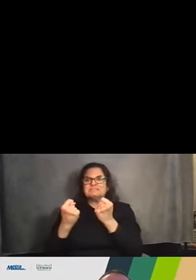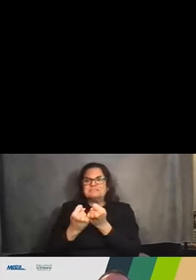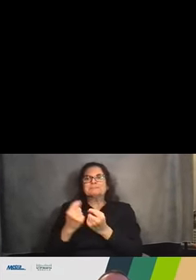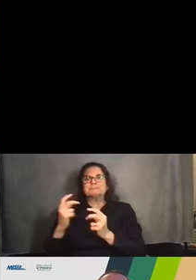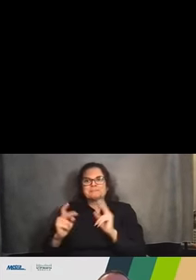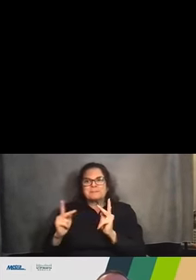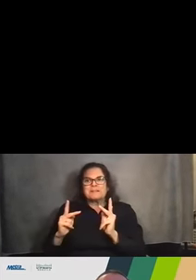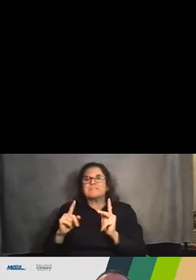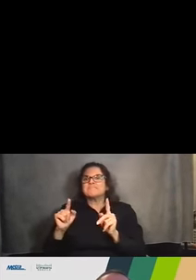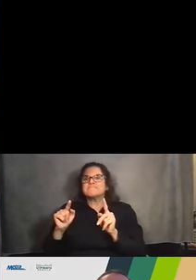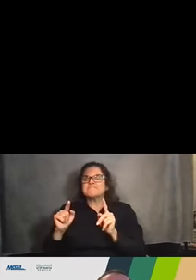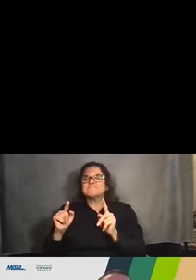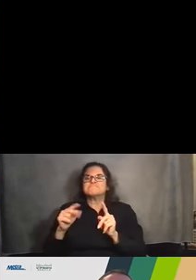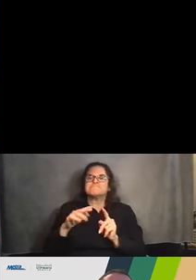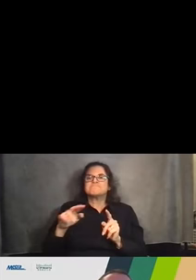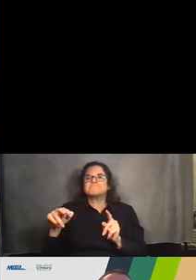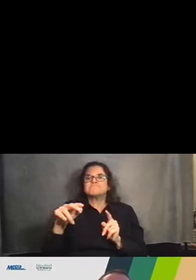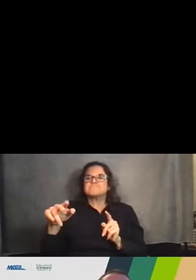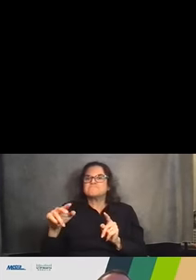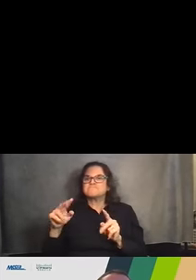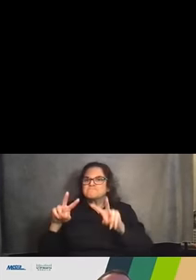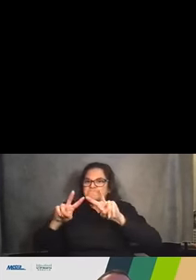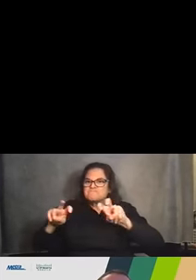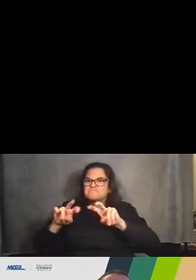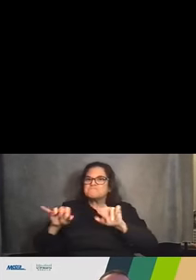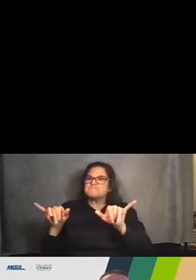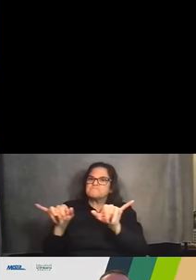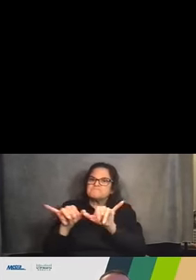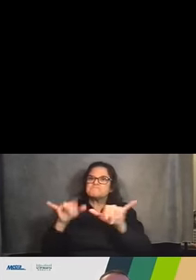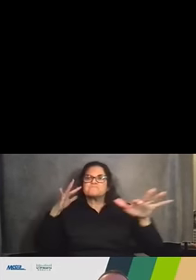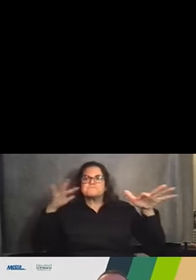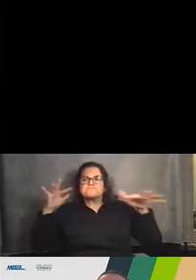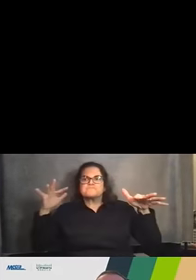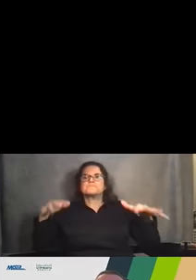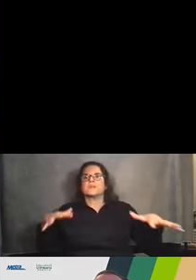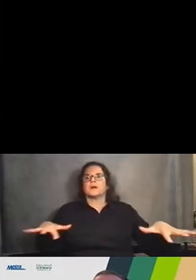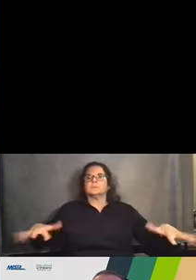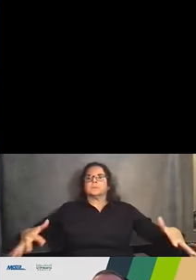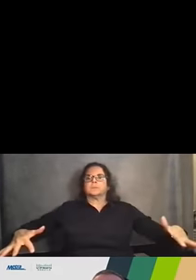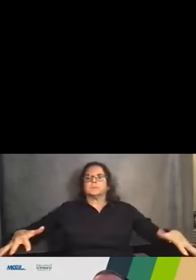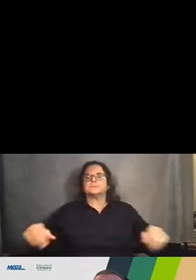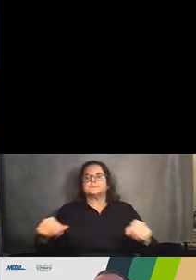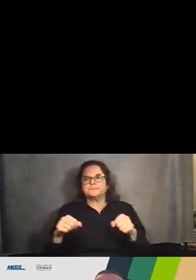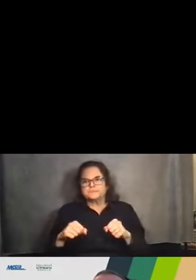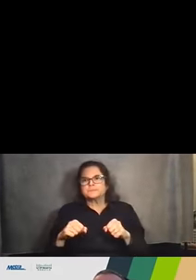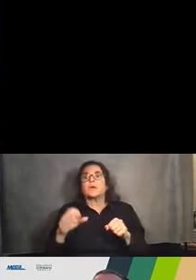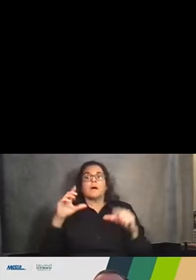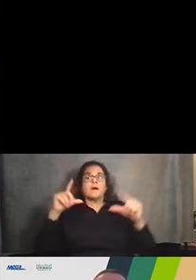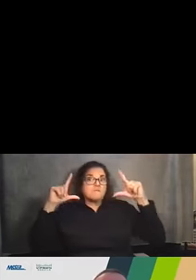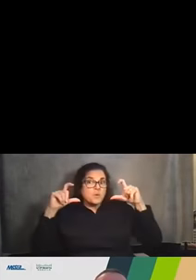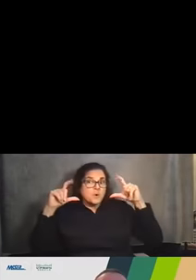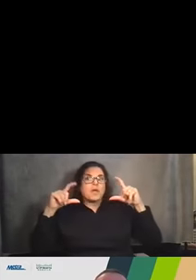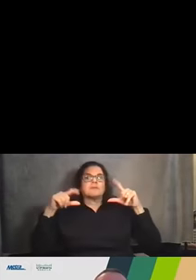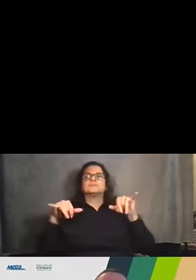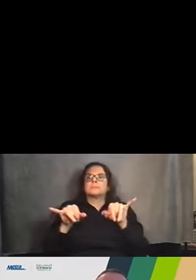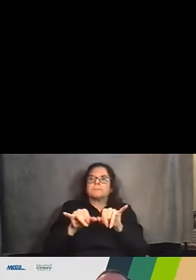collect some of this data, such as the noise and vibration readings and monitorings or photographs, just as part of